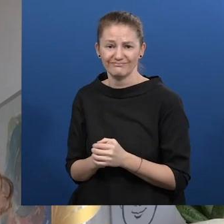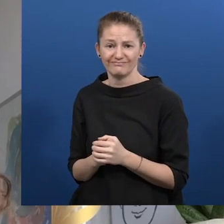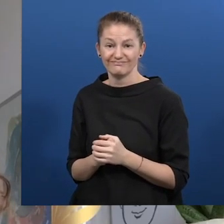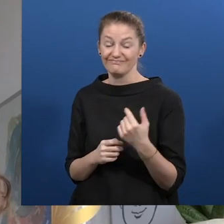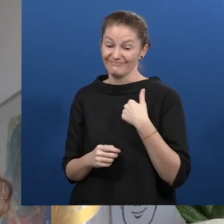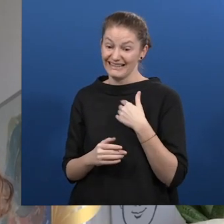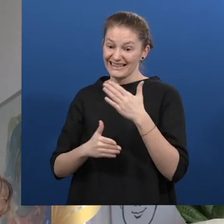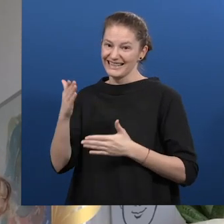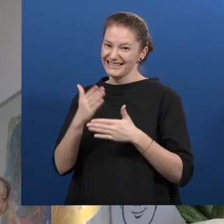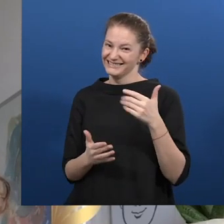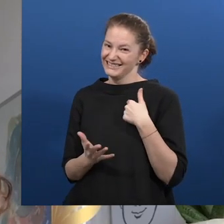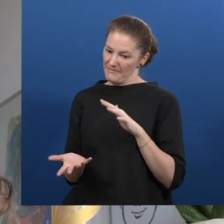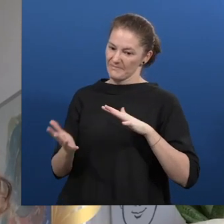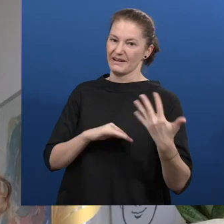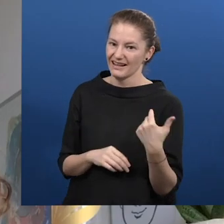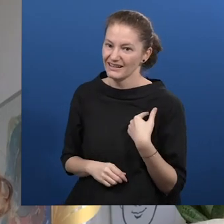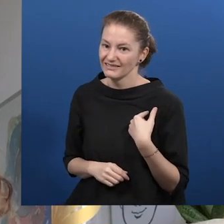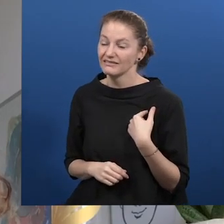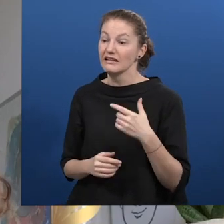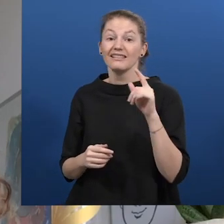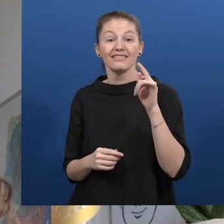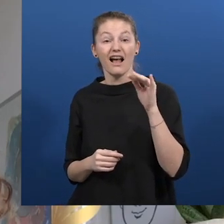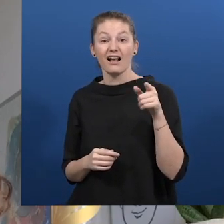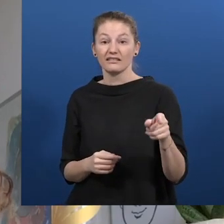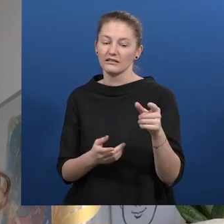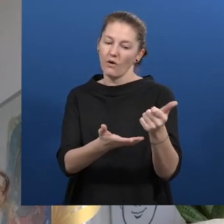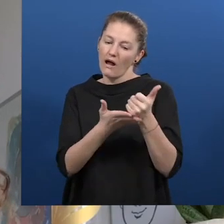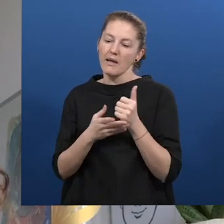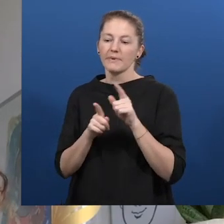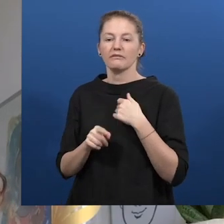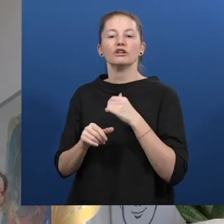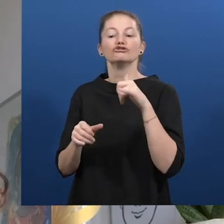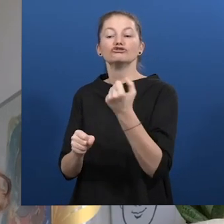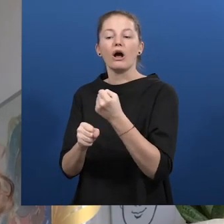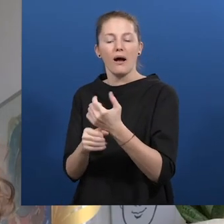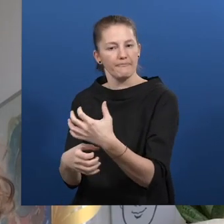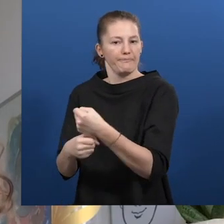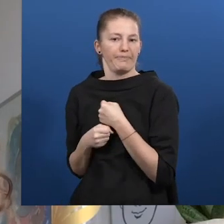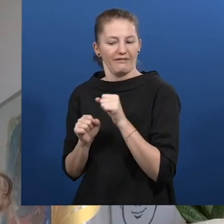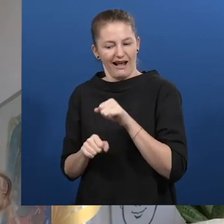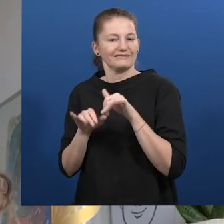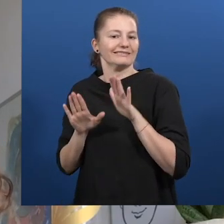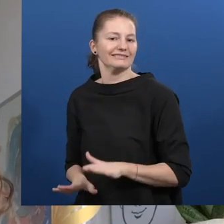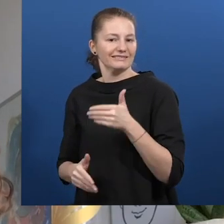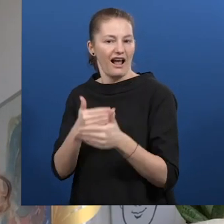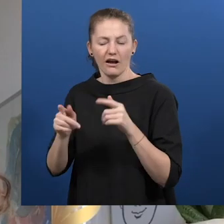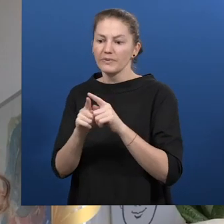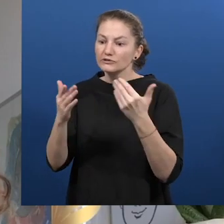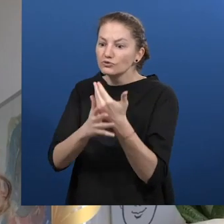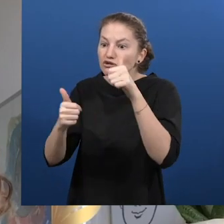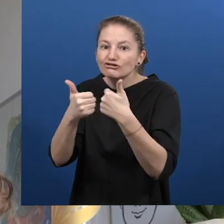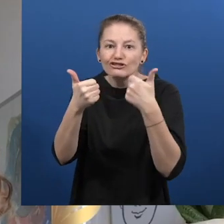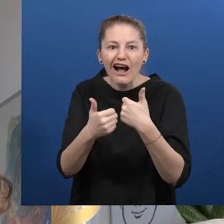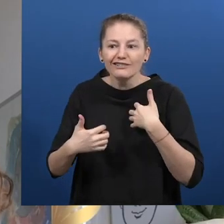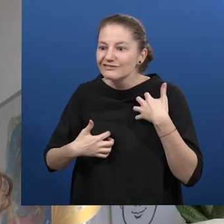to keep my position and even take on new challenges that I didn't even think I could do without Tadeo's help. Thank